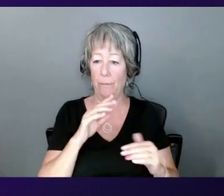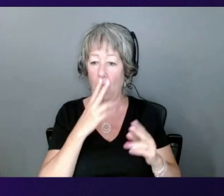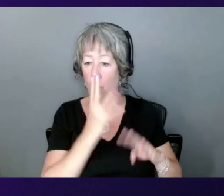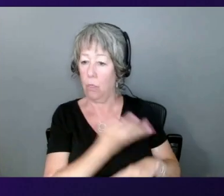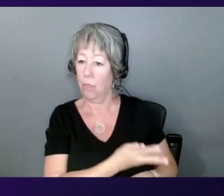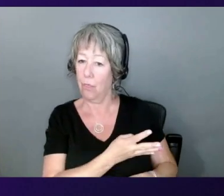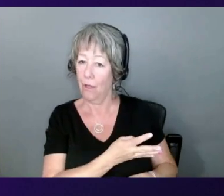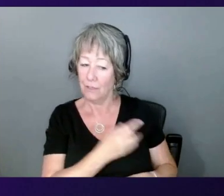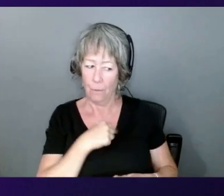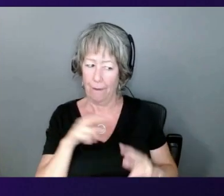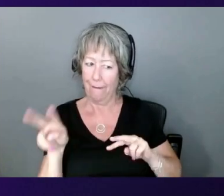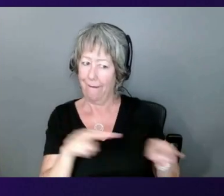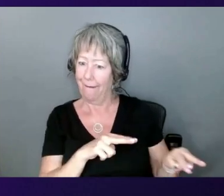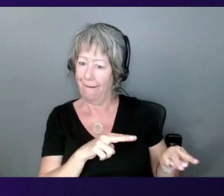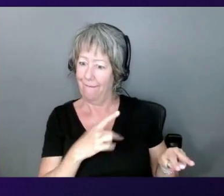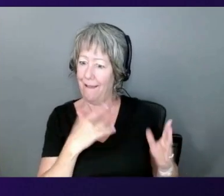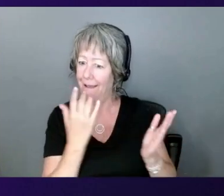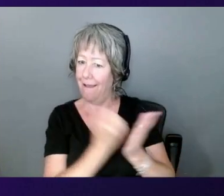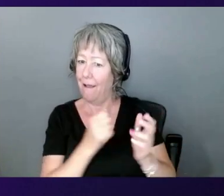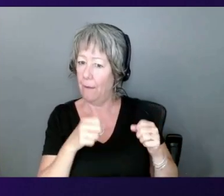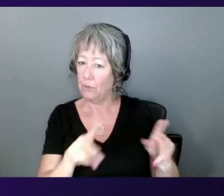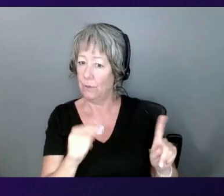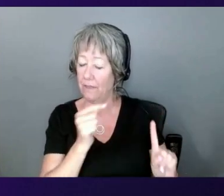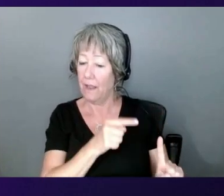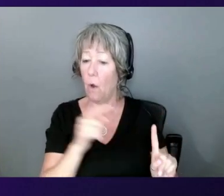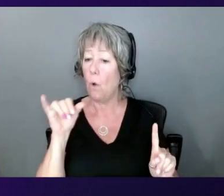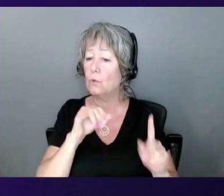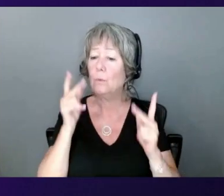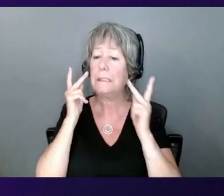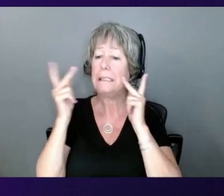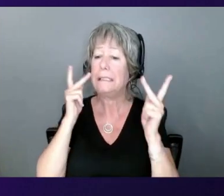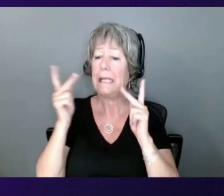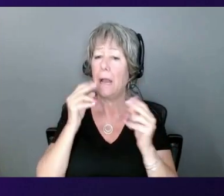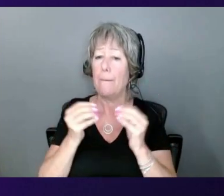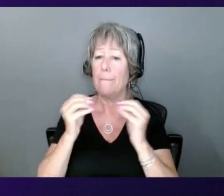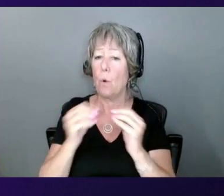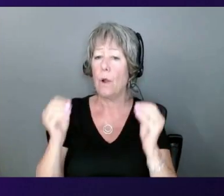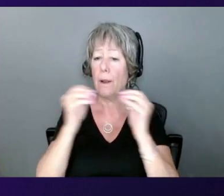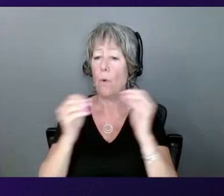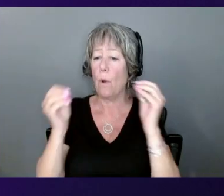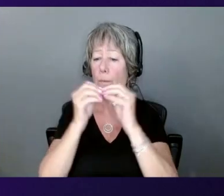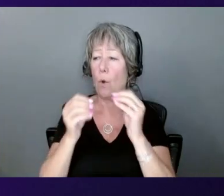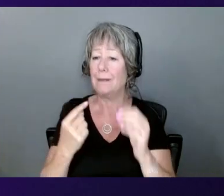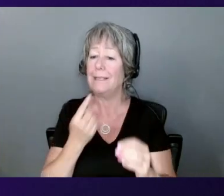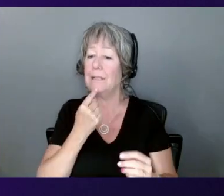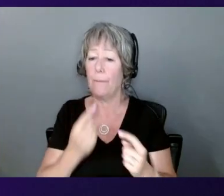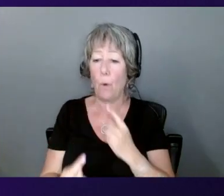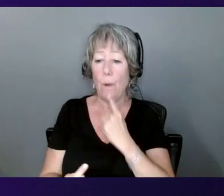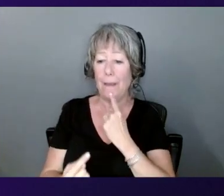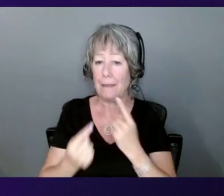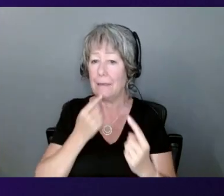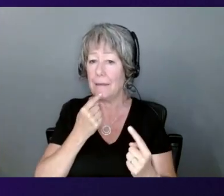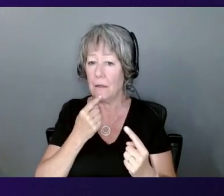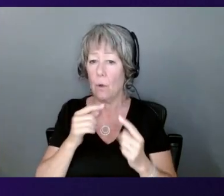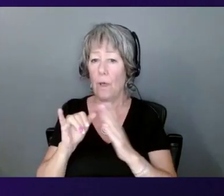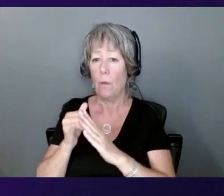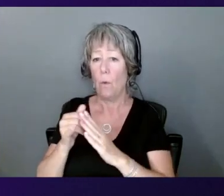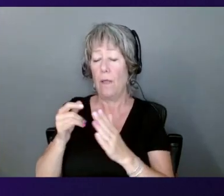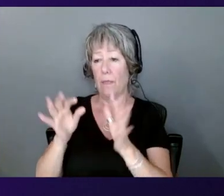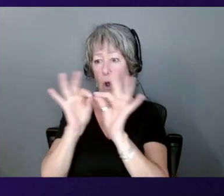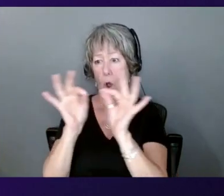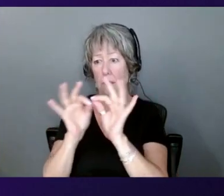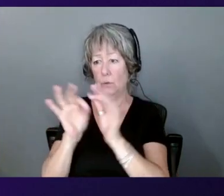there was increasing, I would say, disappointment with the inefficiency and the ballooning cost of developing chips back then,